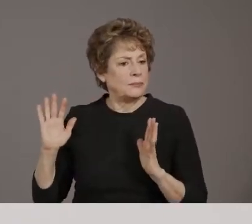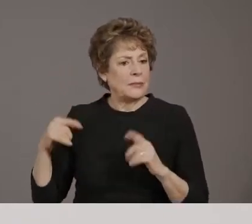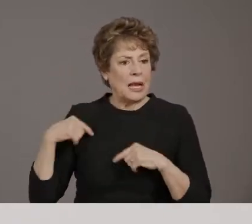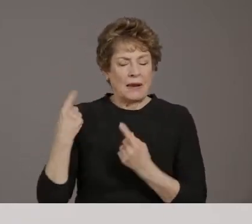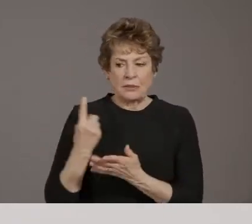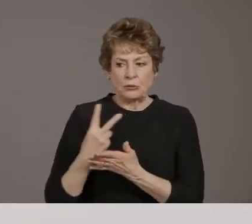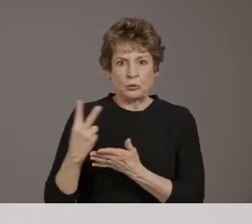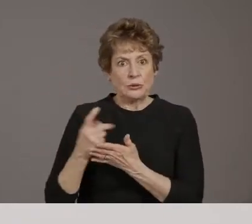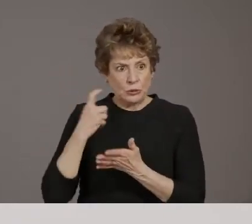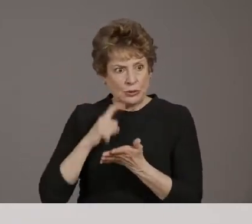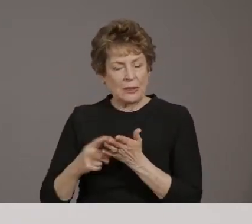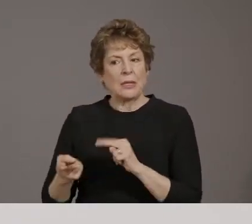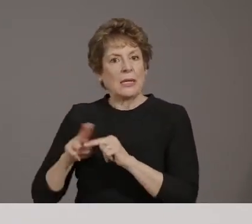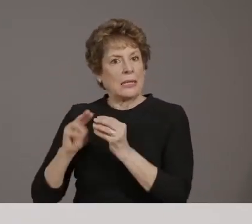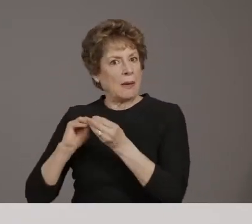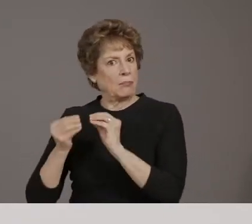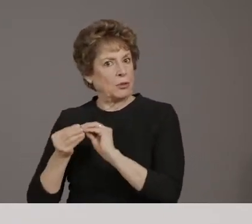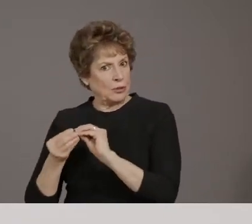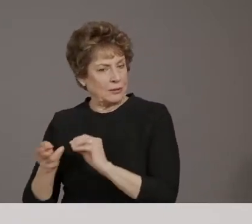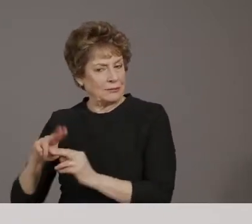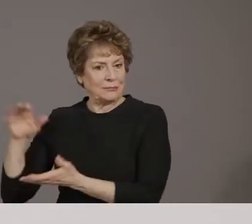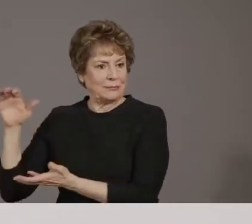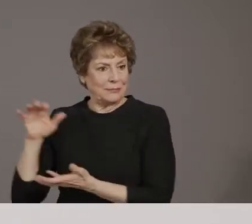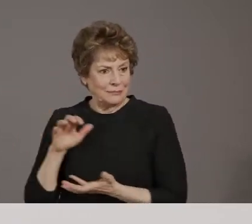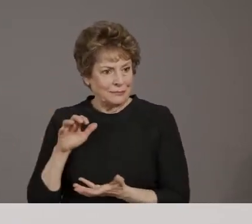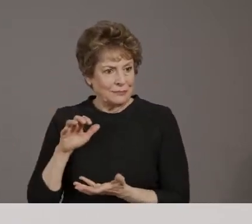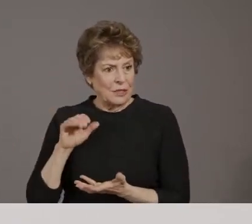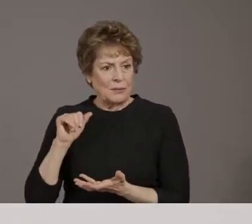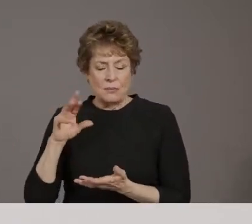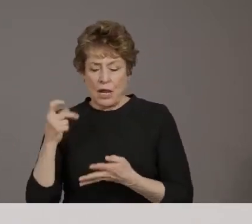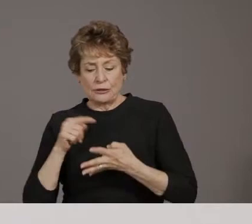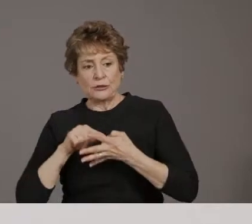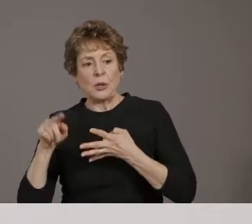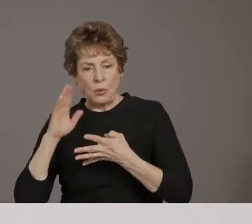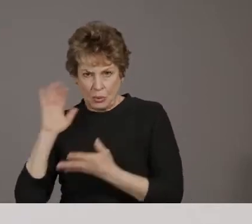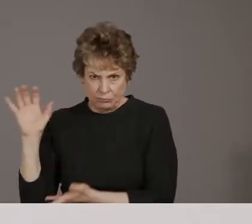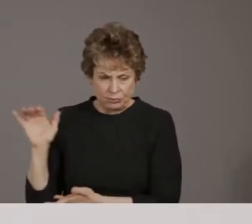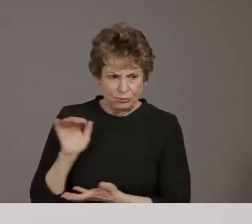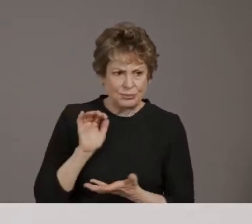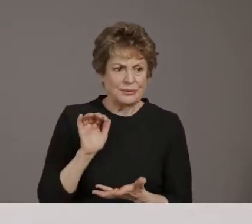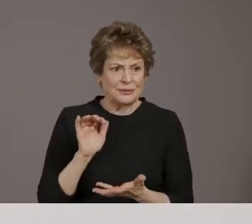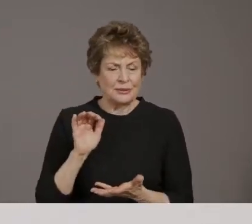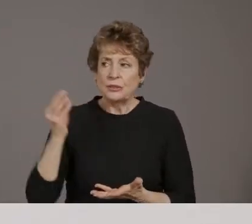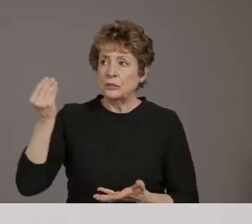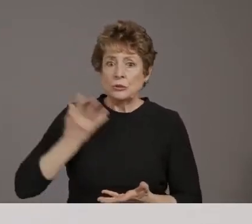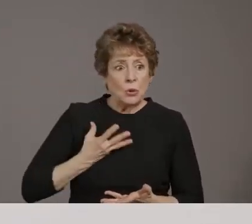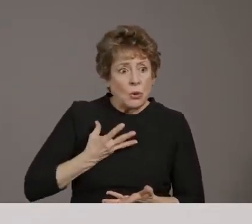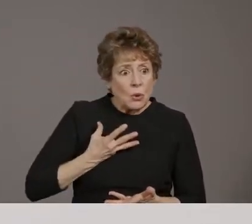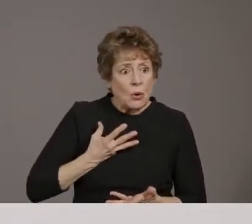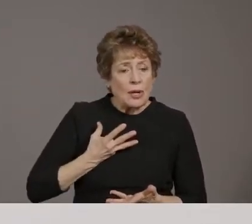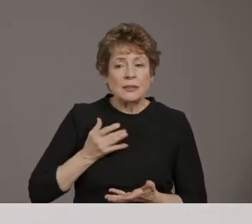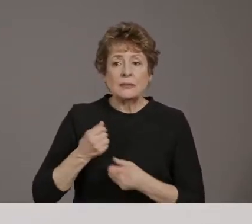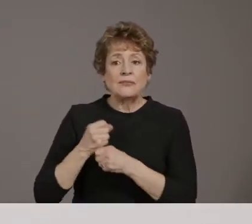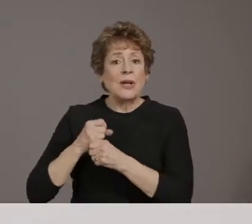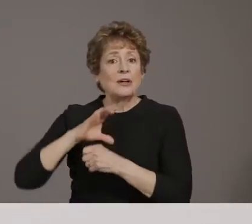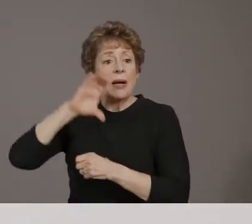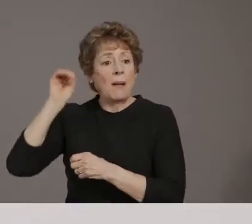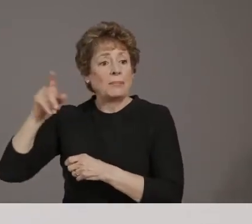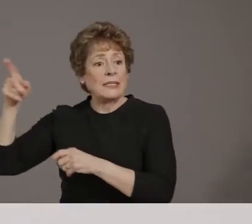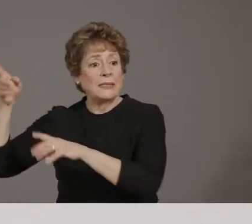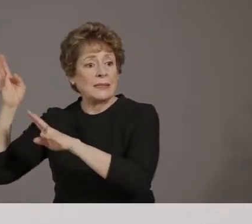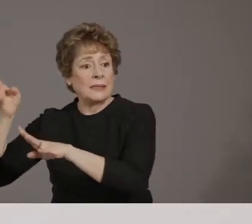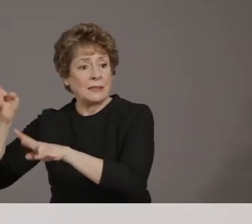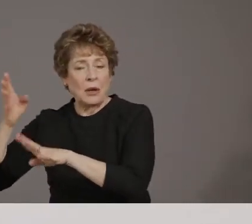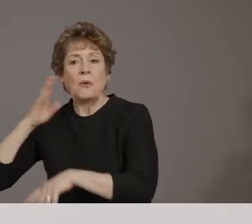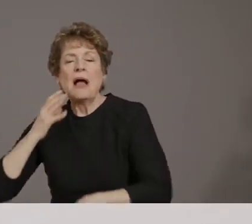that through March and we've been told that the production is supposed to significantly pick up it through March and into April. Um, so we would